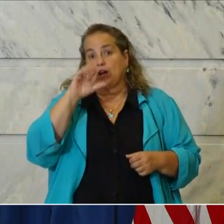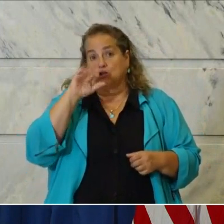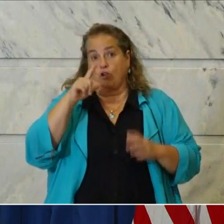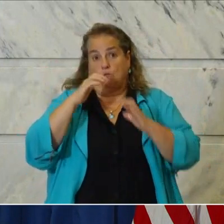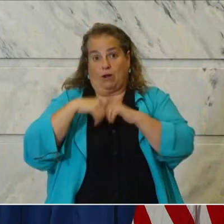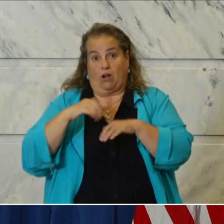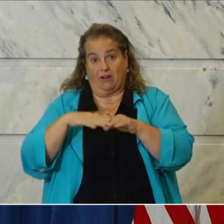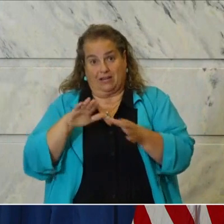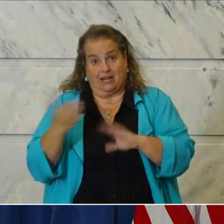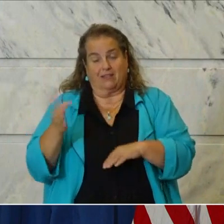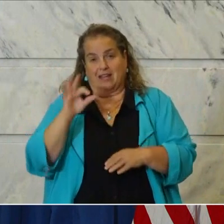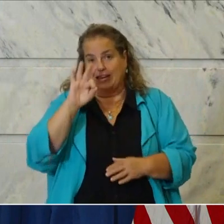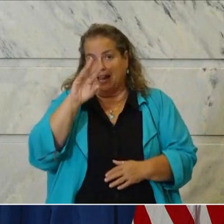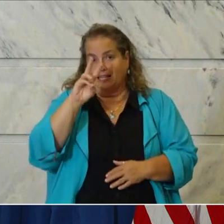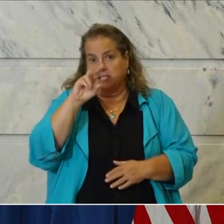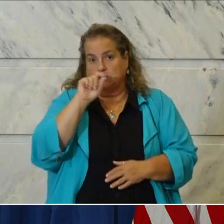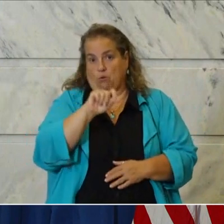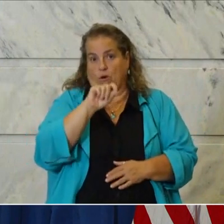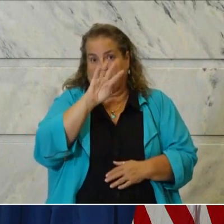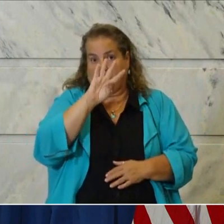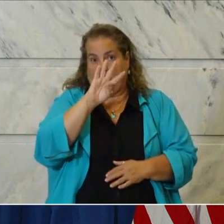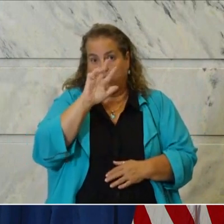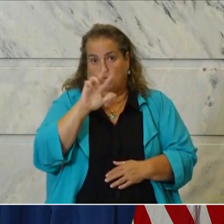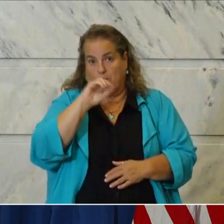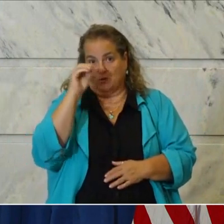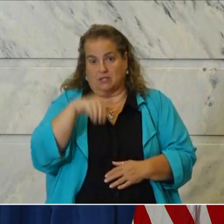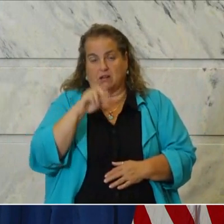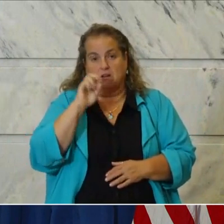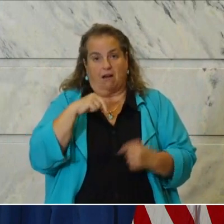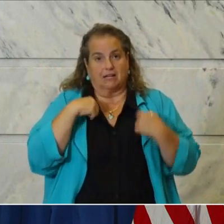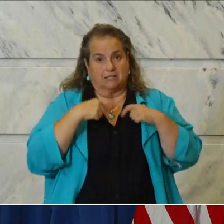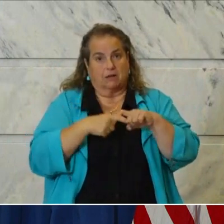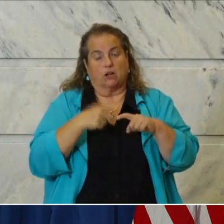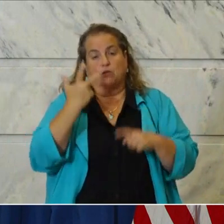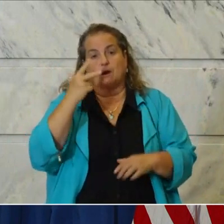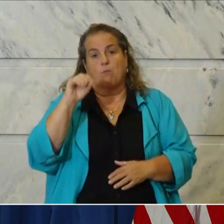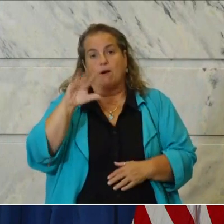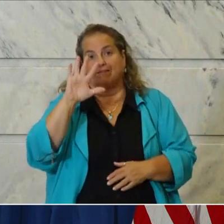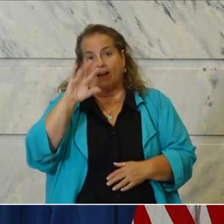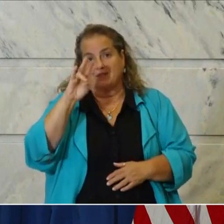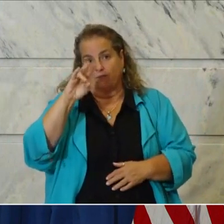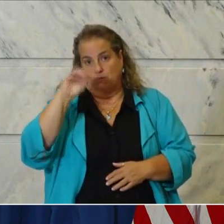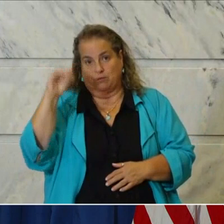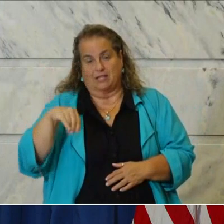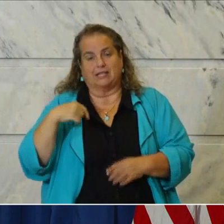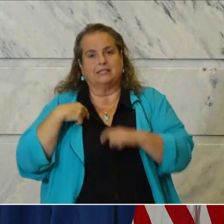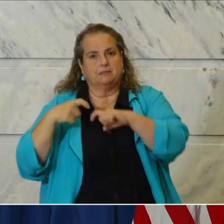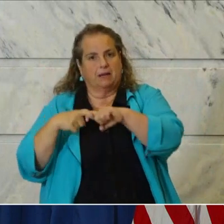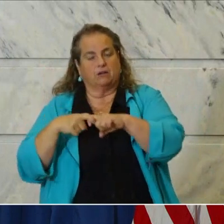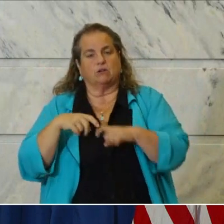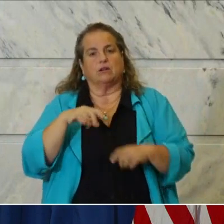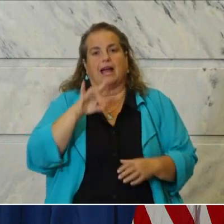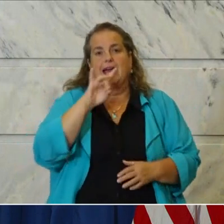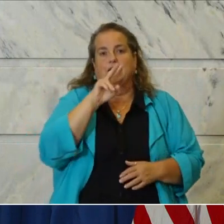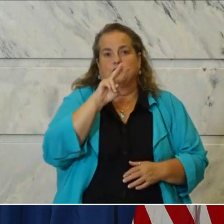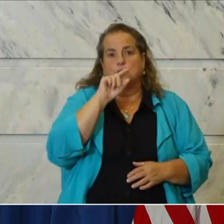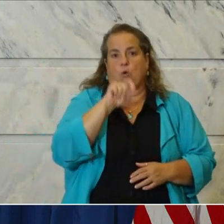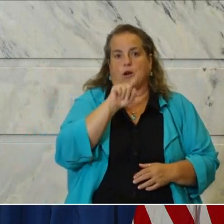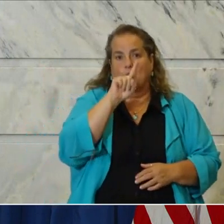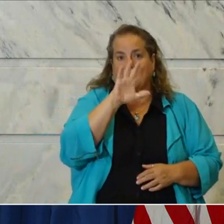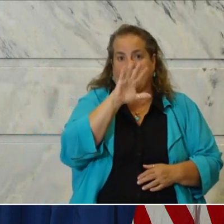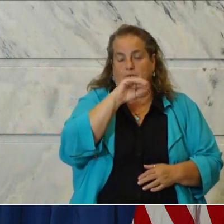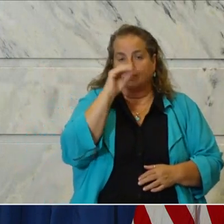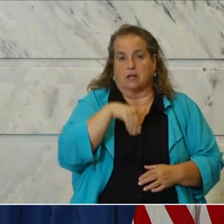.43% nonhispanic 3.57% Hispanic and then on race 82.15